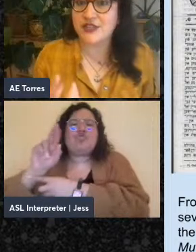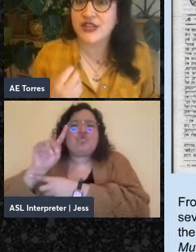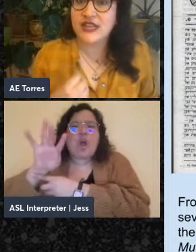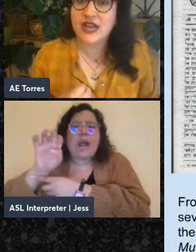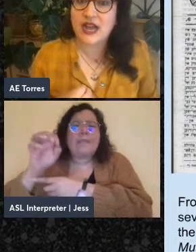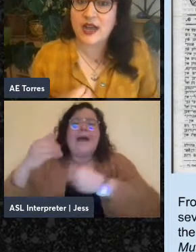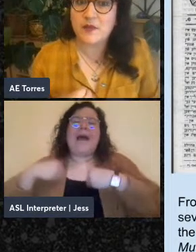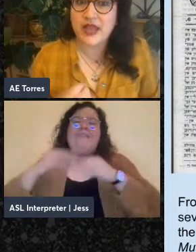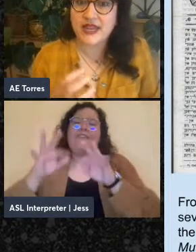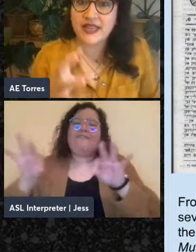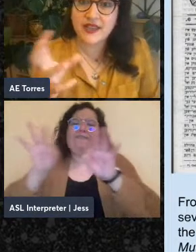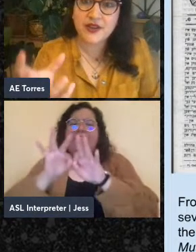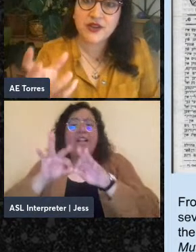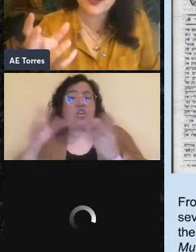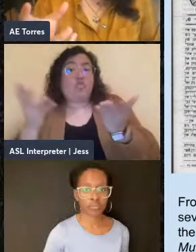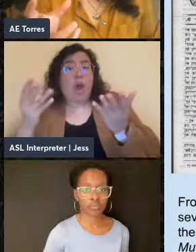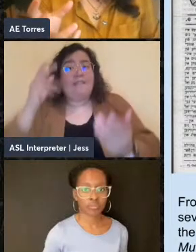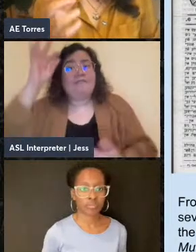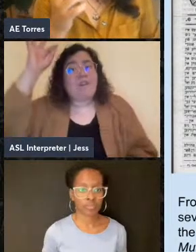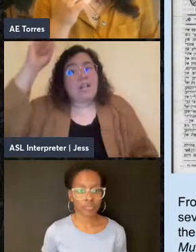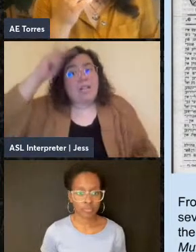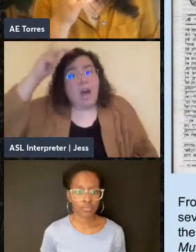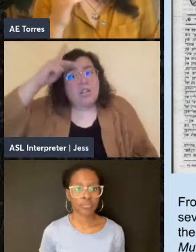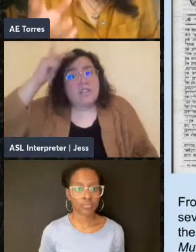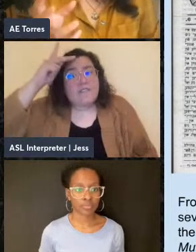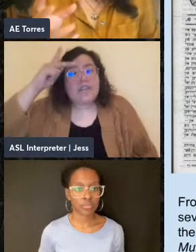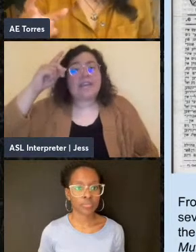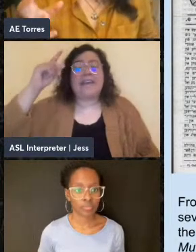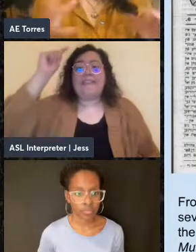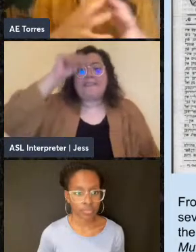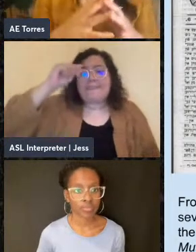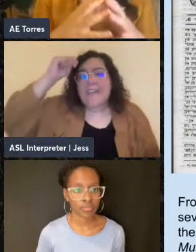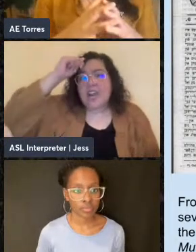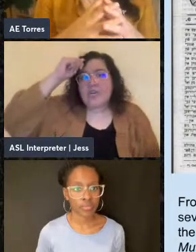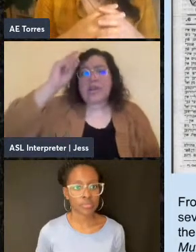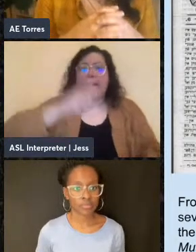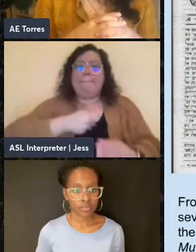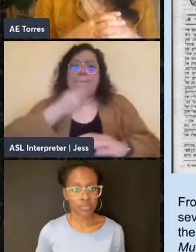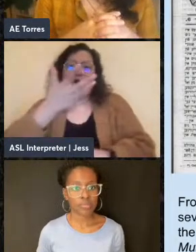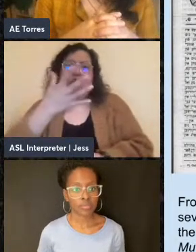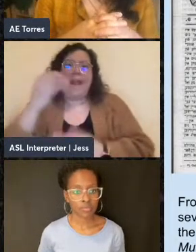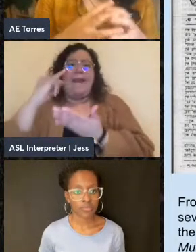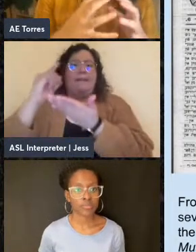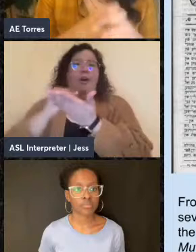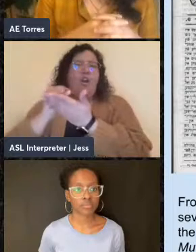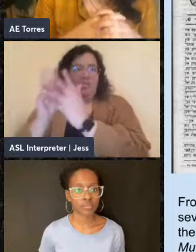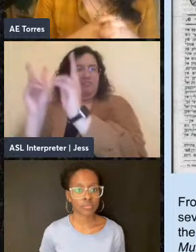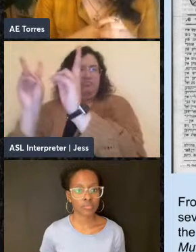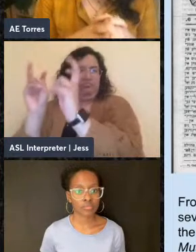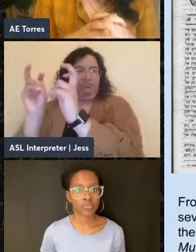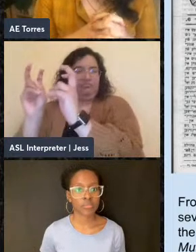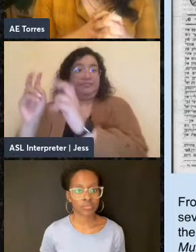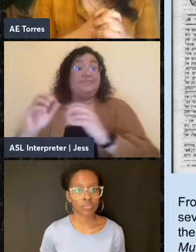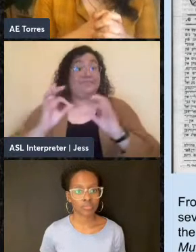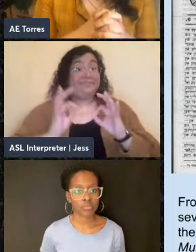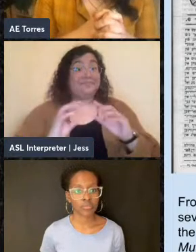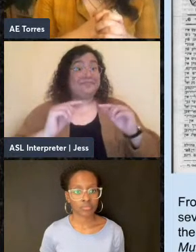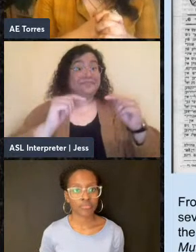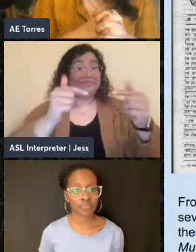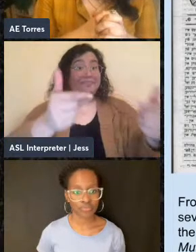and art. And here Kropotkin is critiquing the idea of the centralization of culture and states,